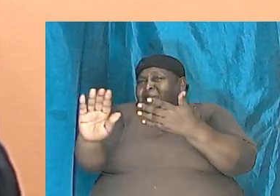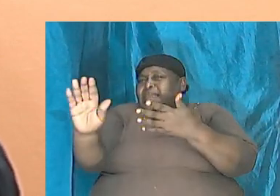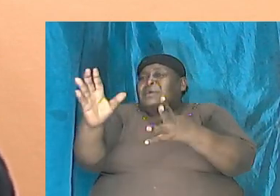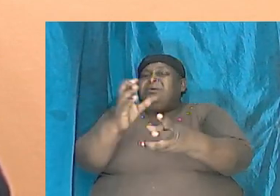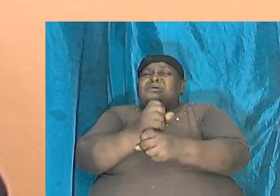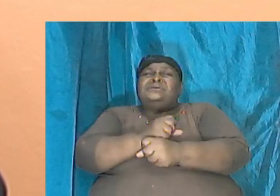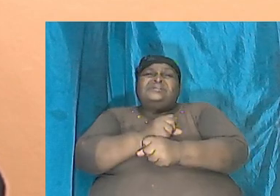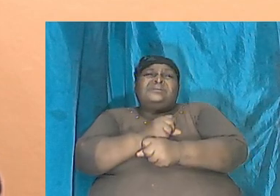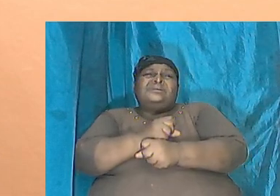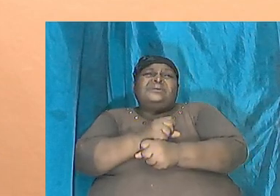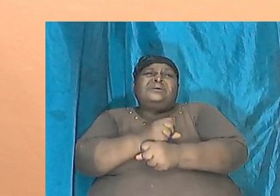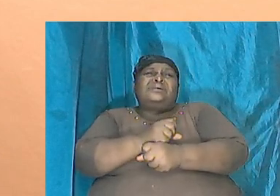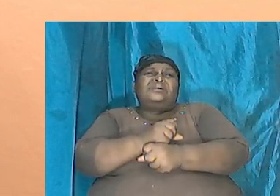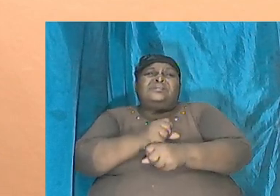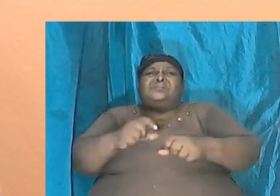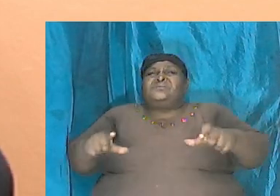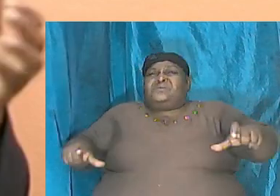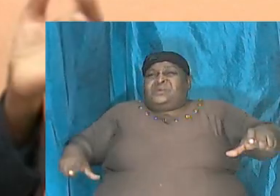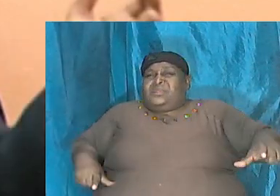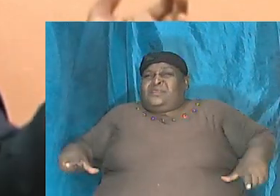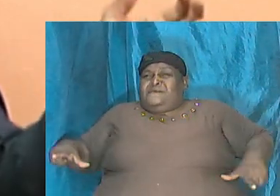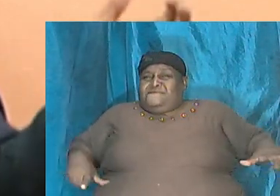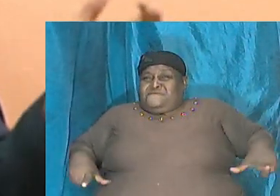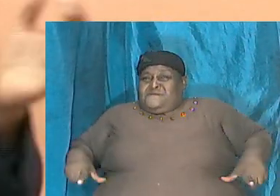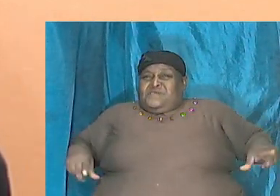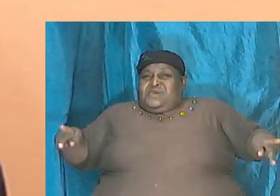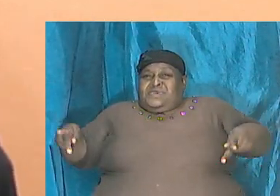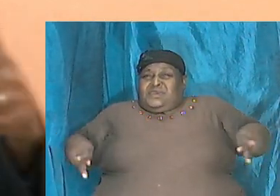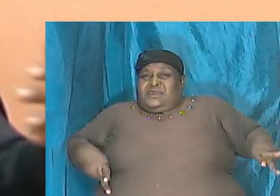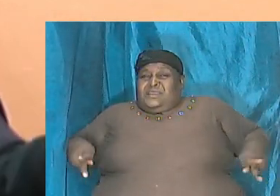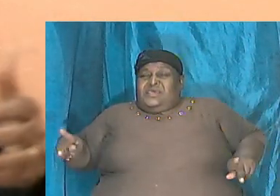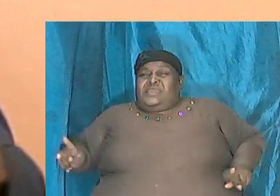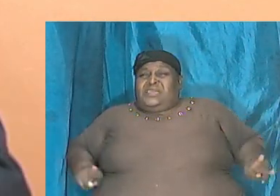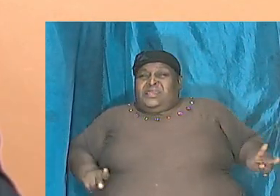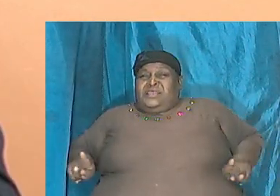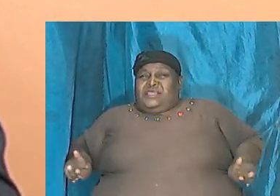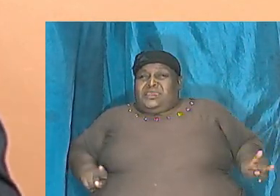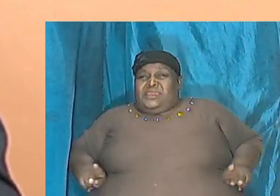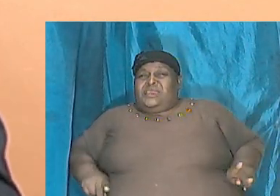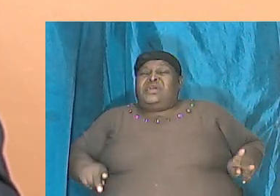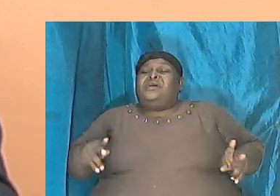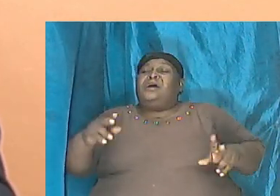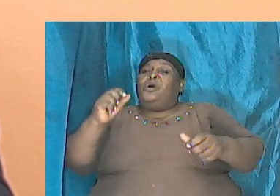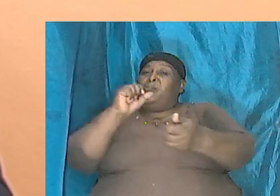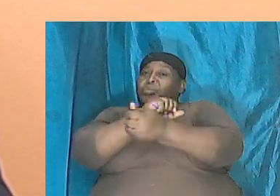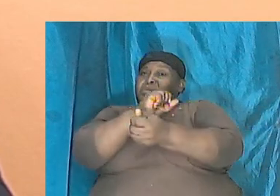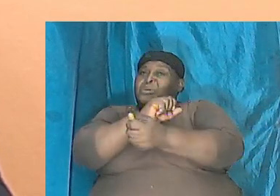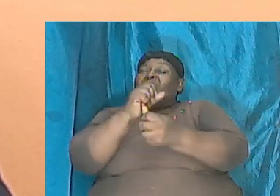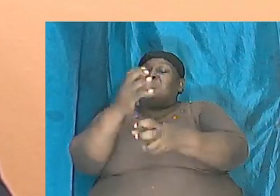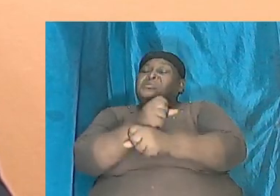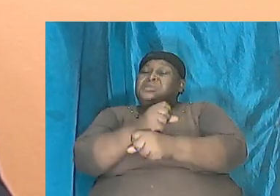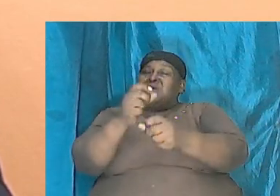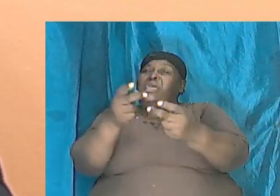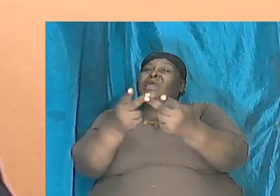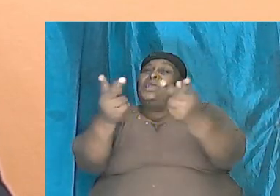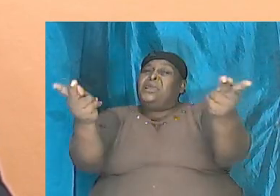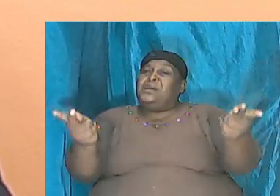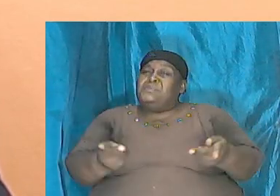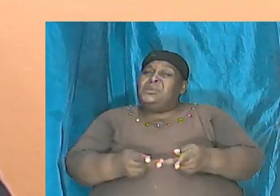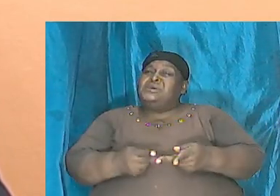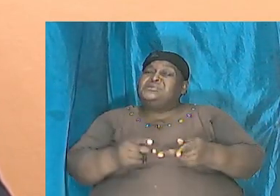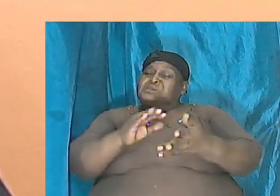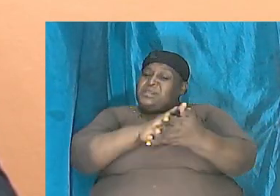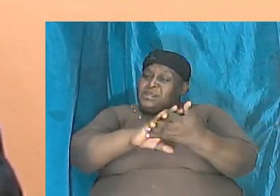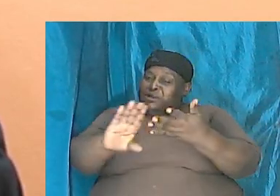point, to the liver, to the kidney where a process takes place and there is cleansing of the toxic